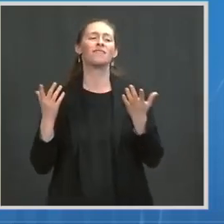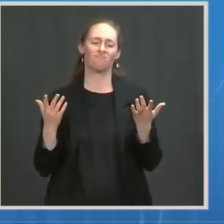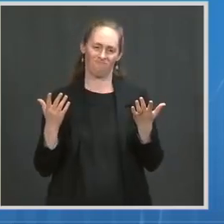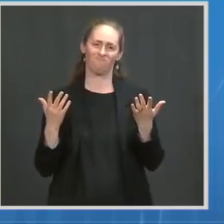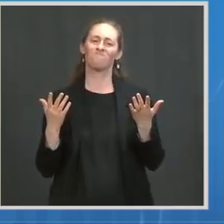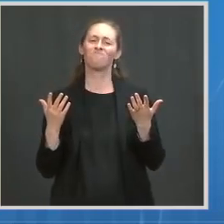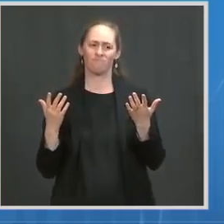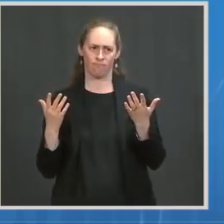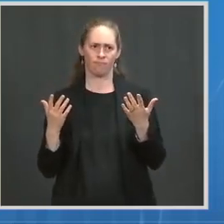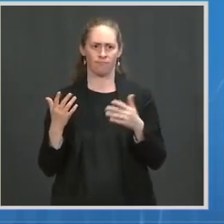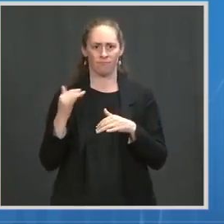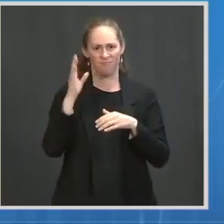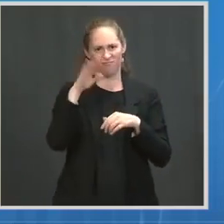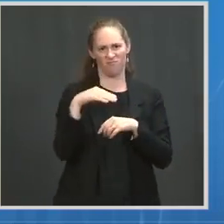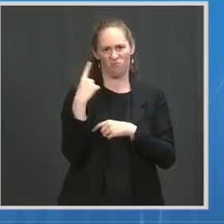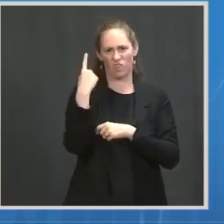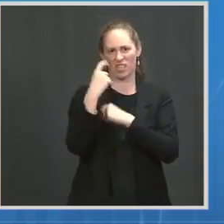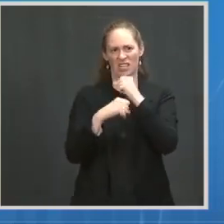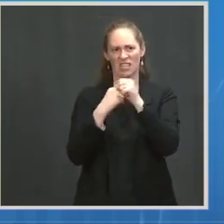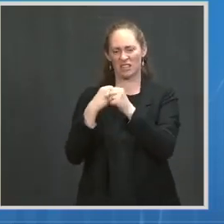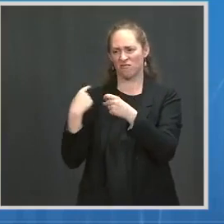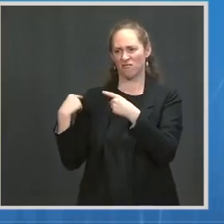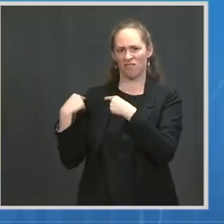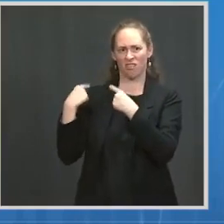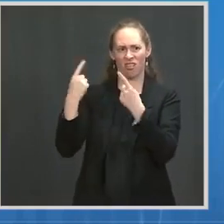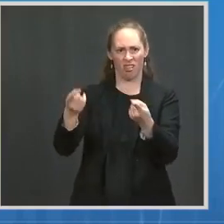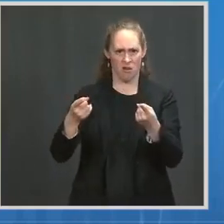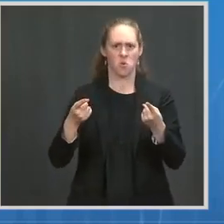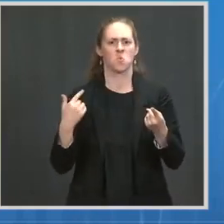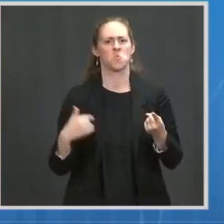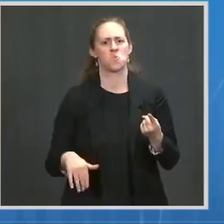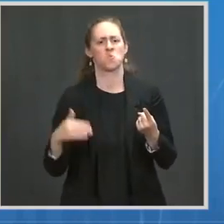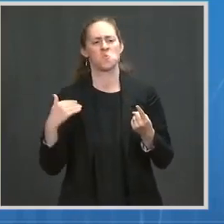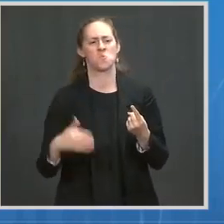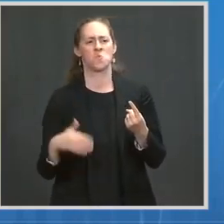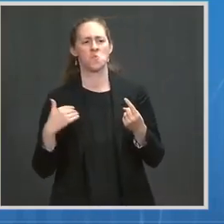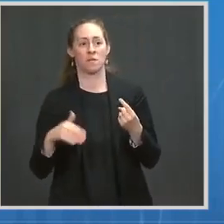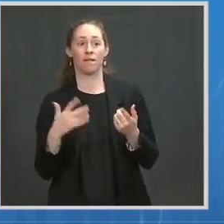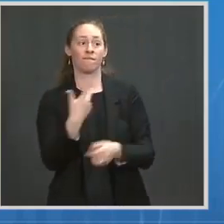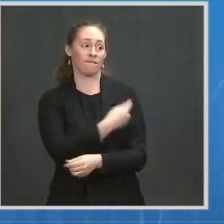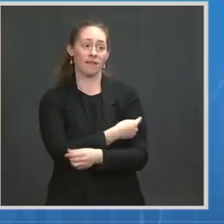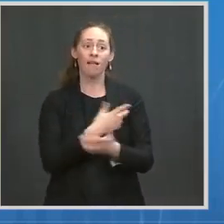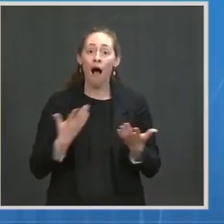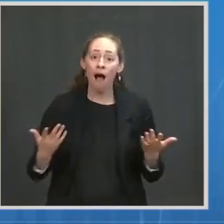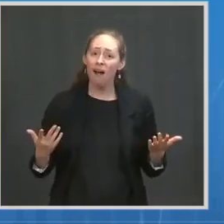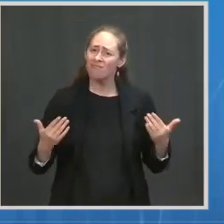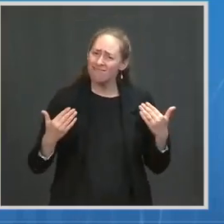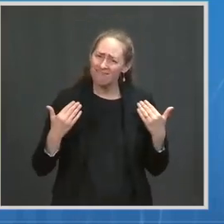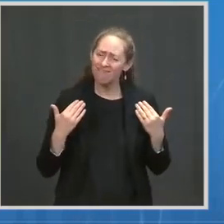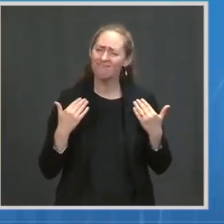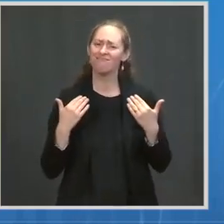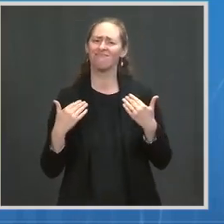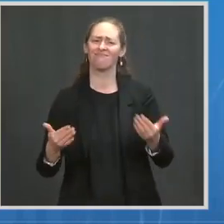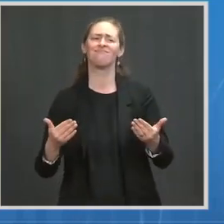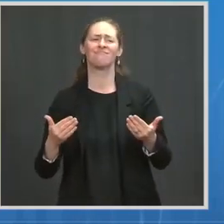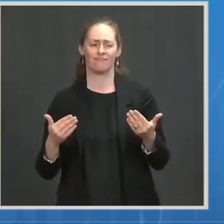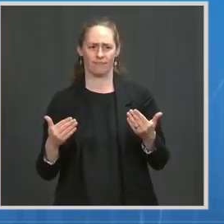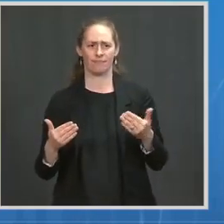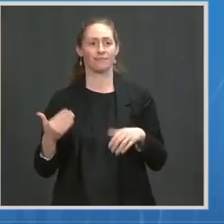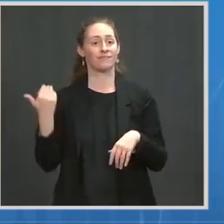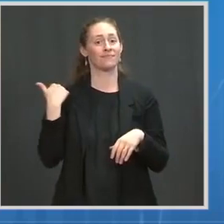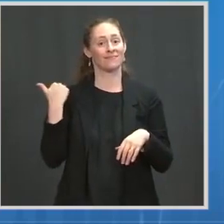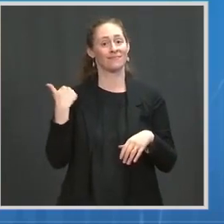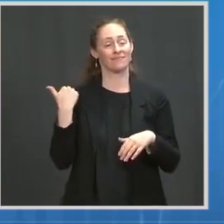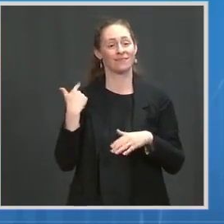last year, and we are now safe to do when we are vaccinated. This past weekend, I spent time outside with my